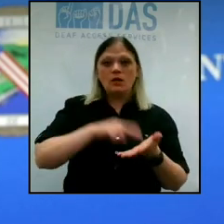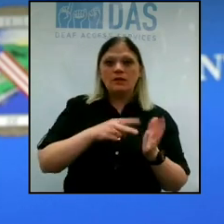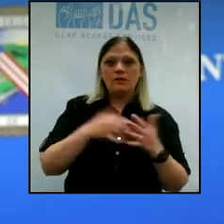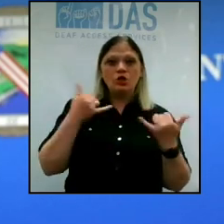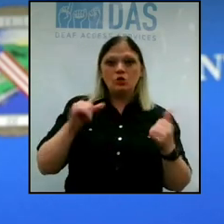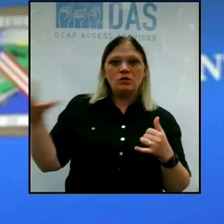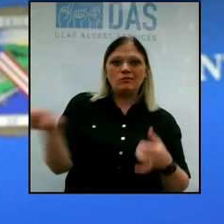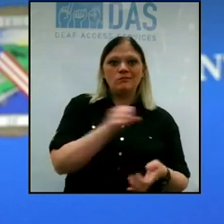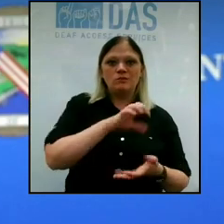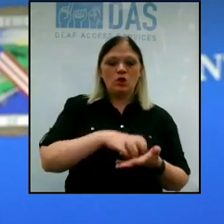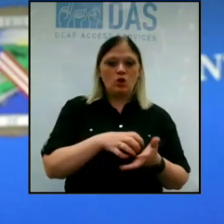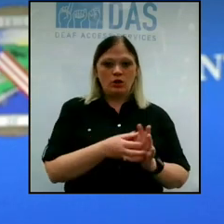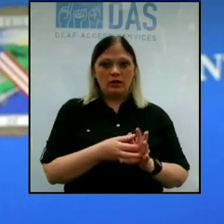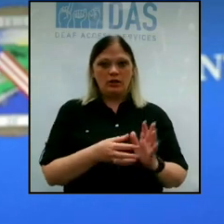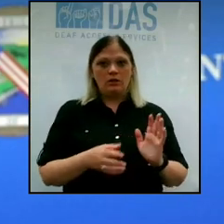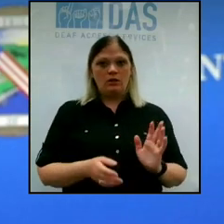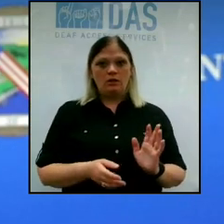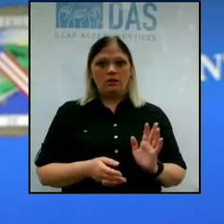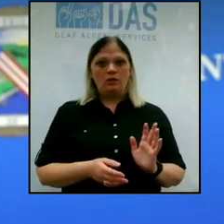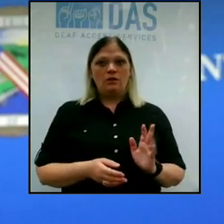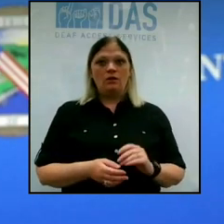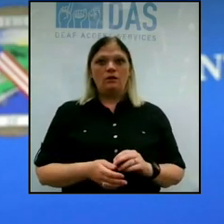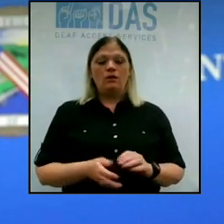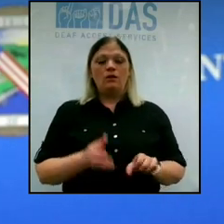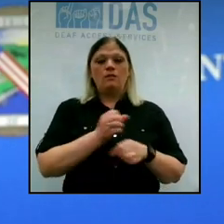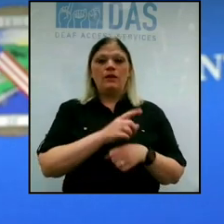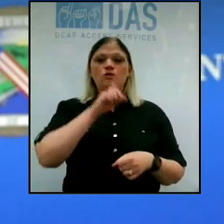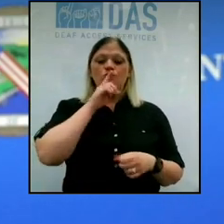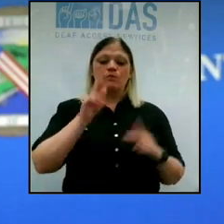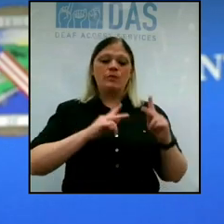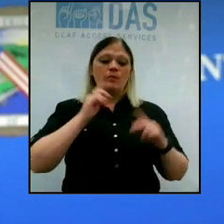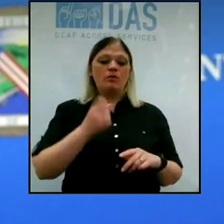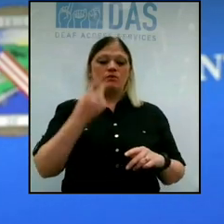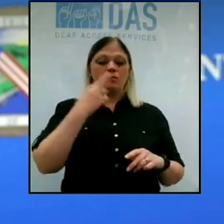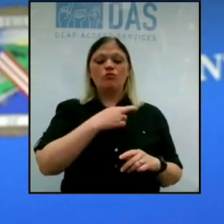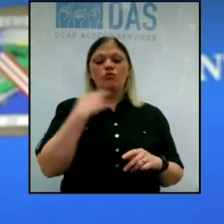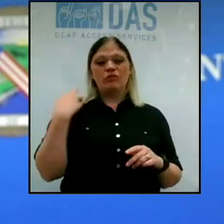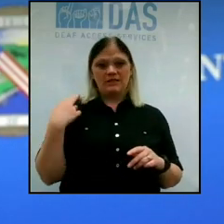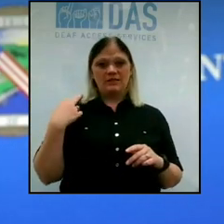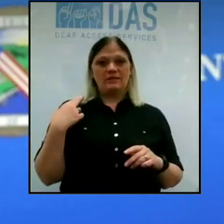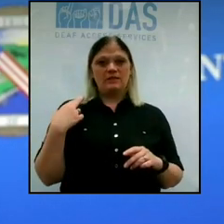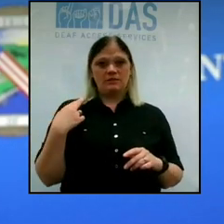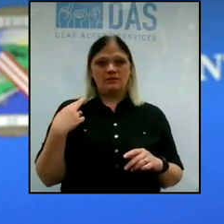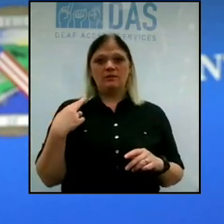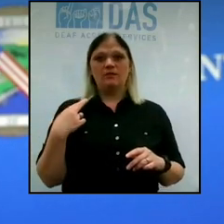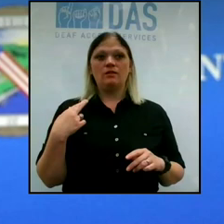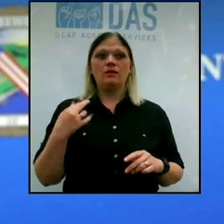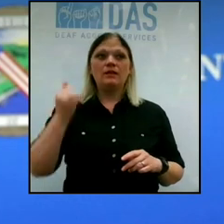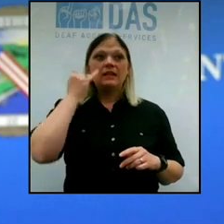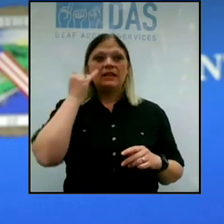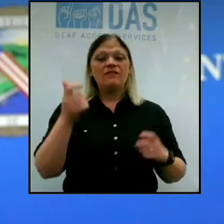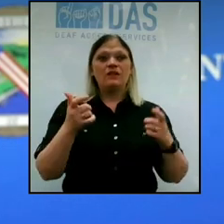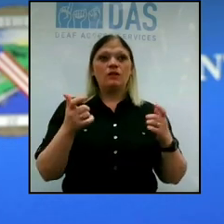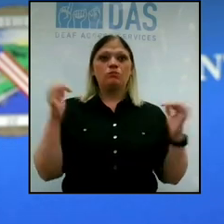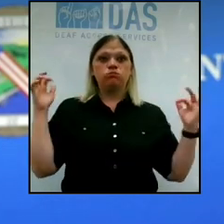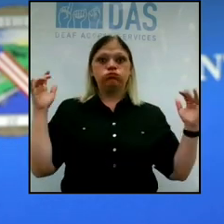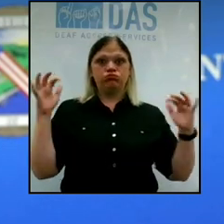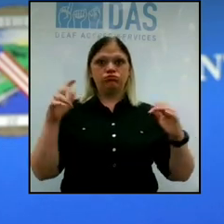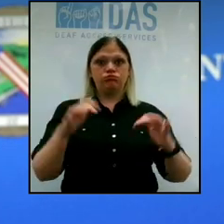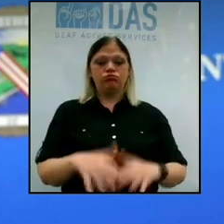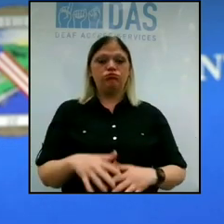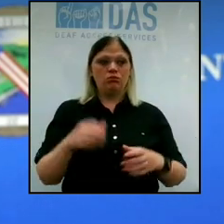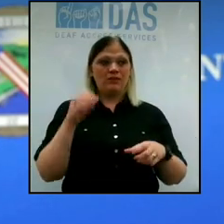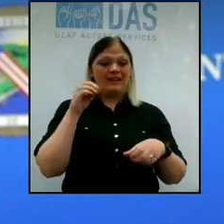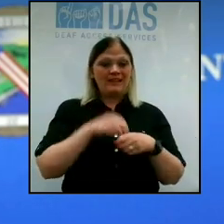in it. So we really want to make sure that people understand what the risks are. If there's a large number of people in